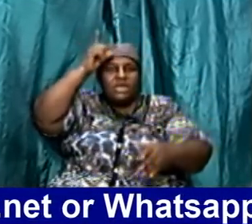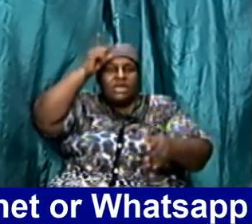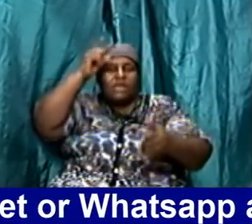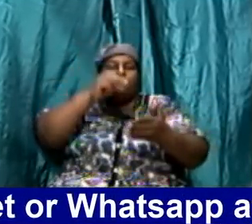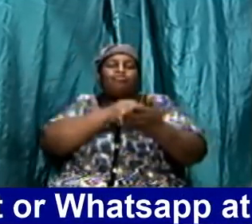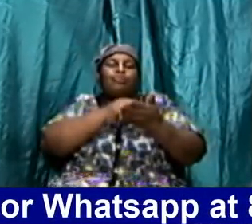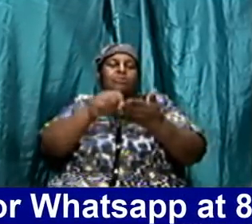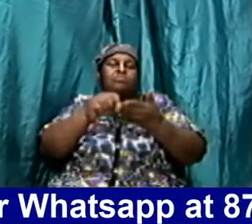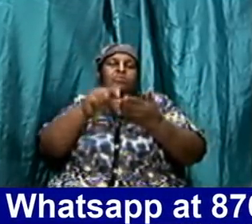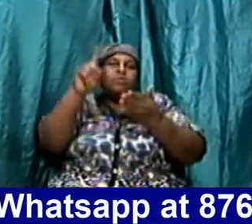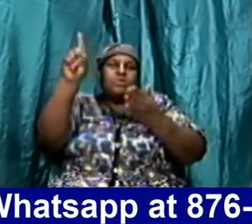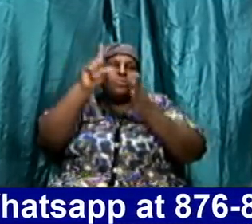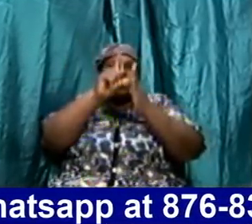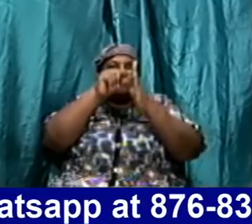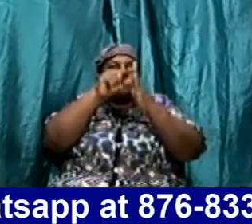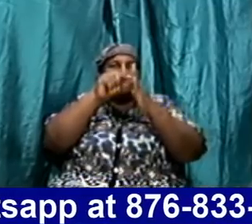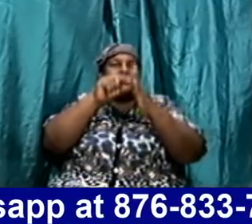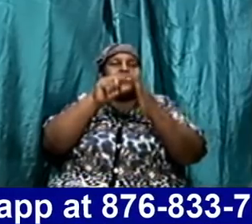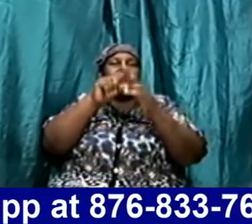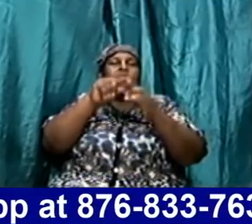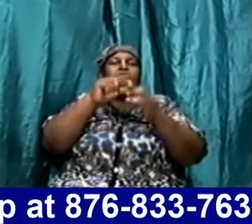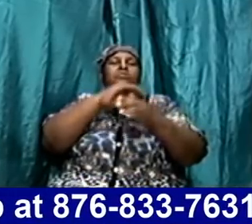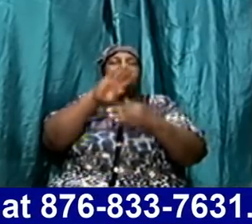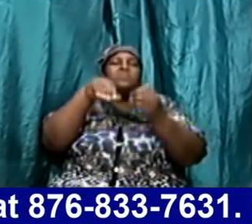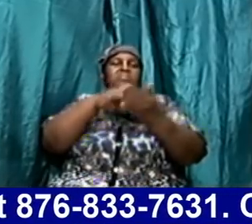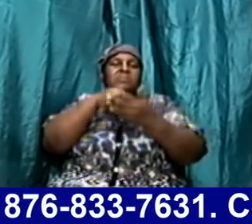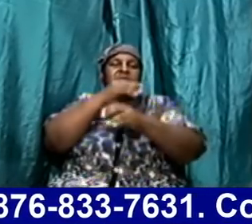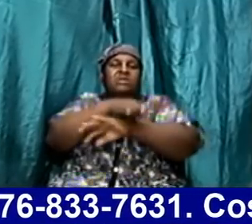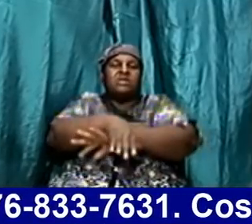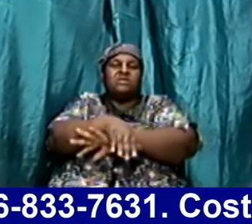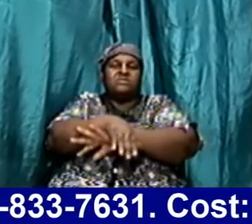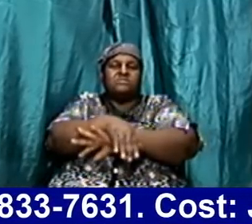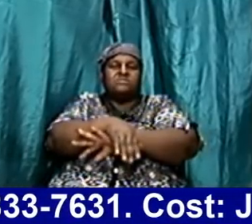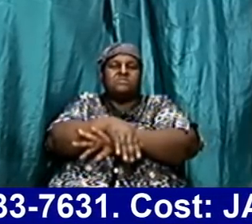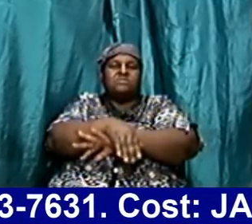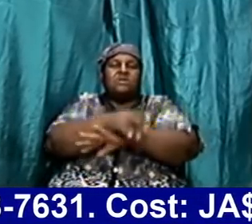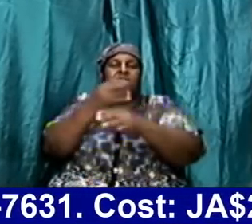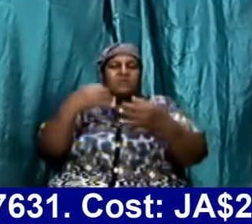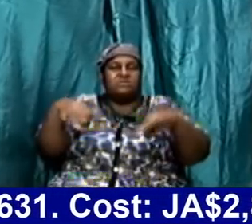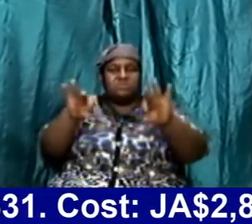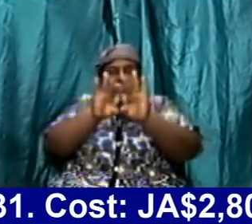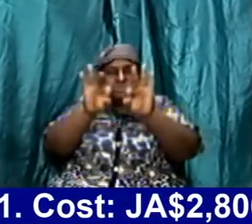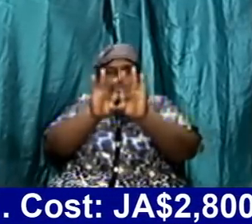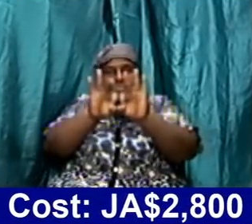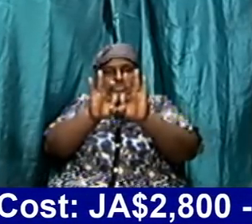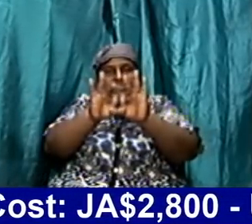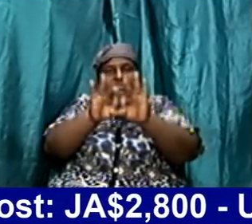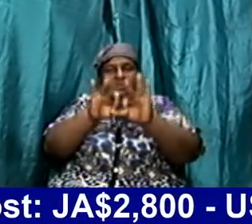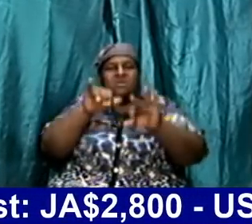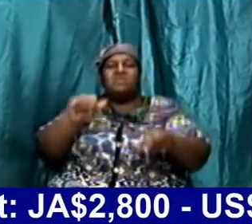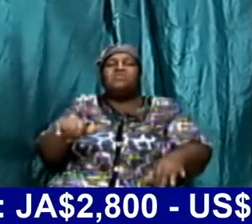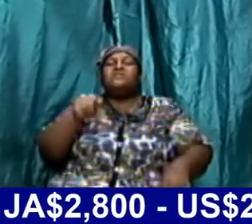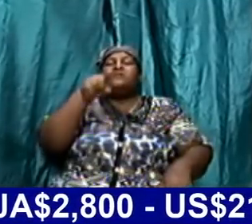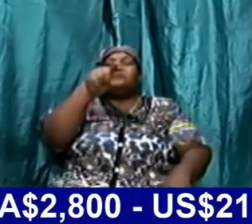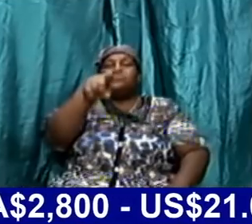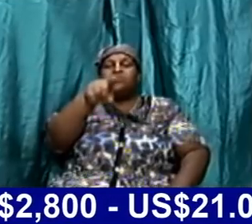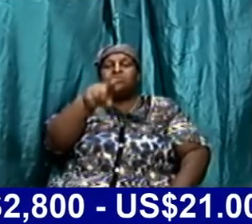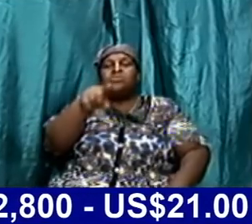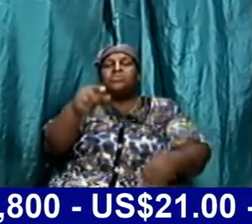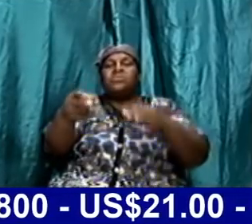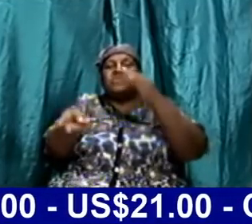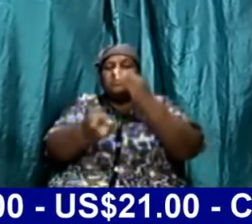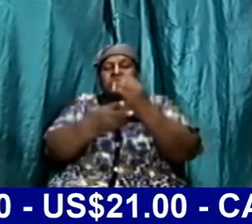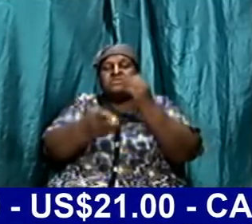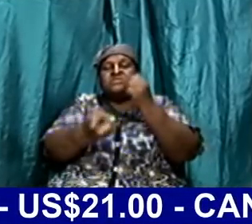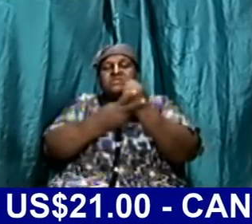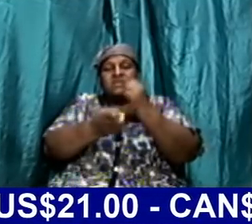minute to midnight amen and it's important that you save to get